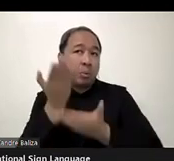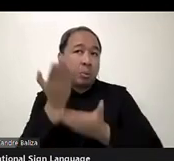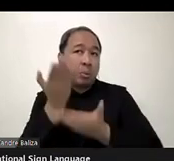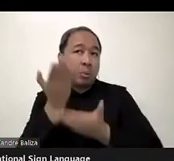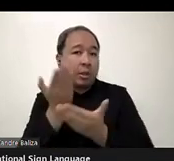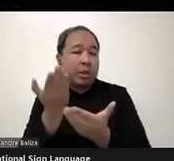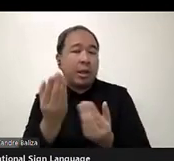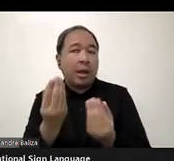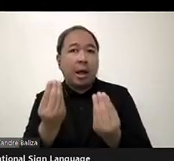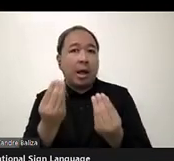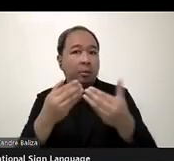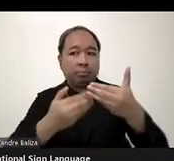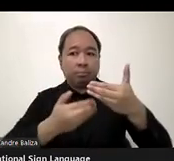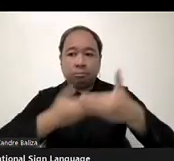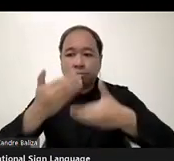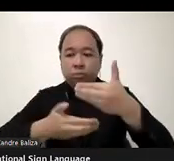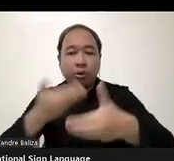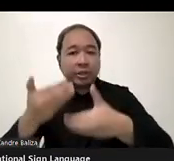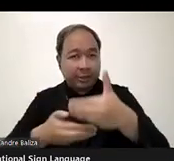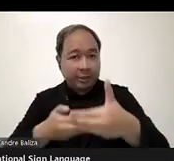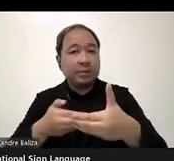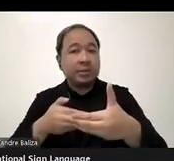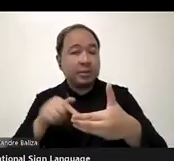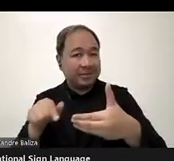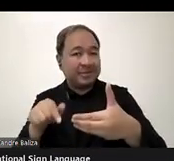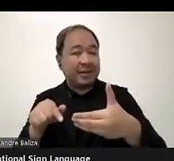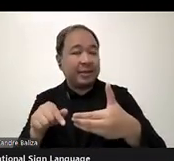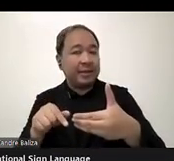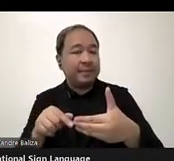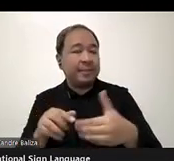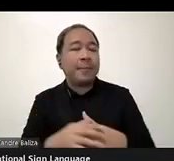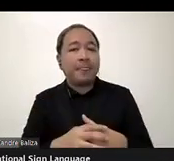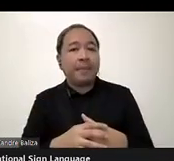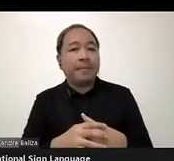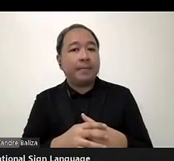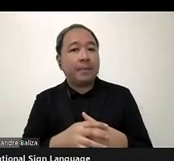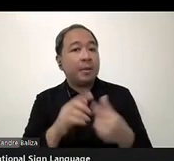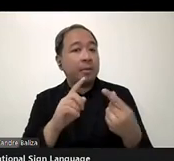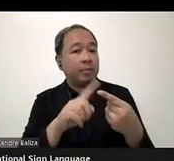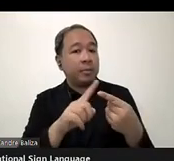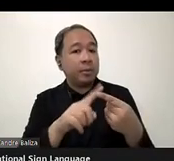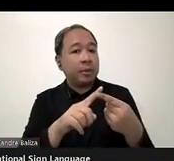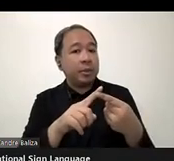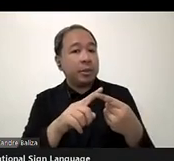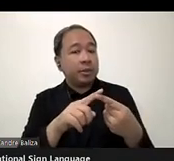it. That's one thing. And especially on the, um,